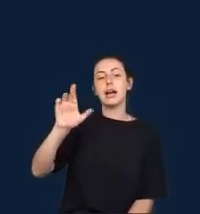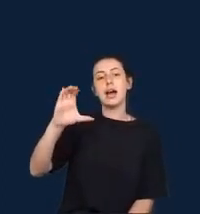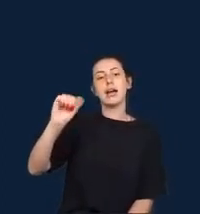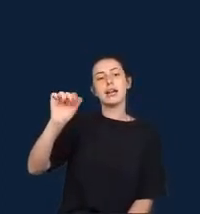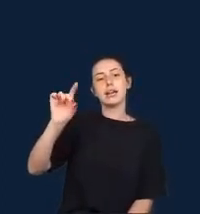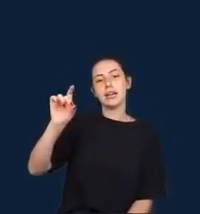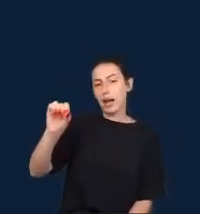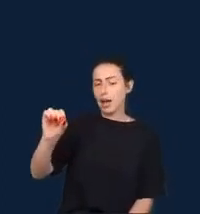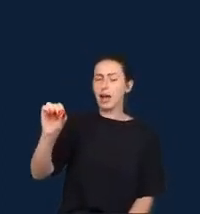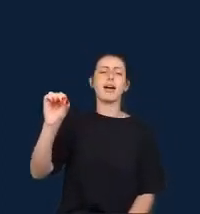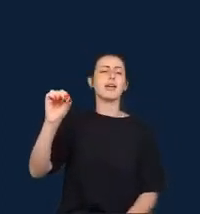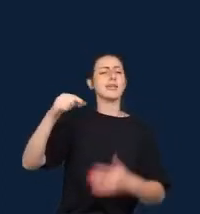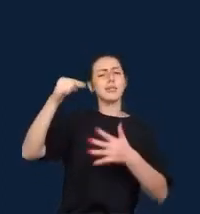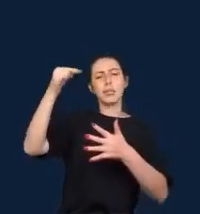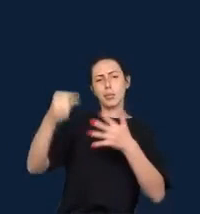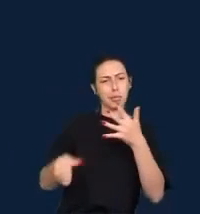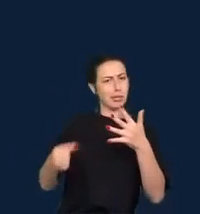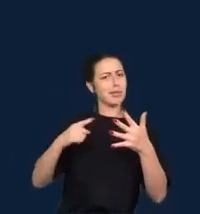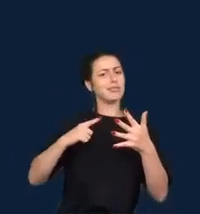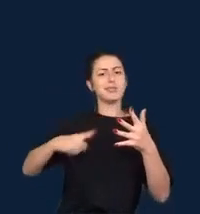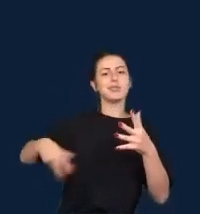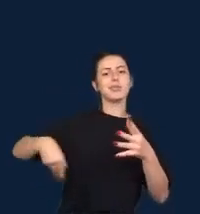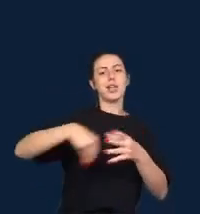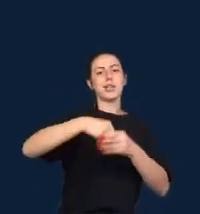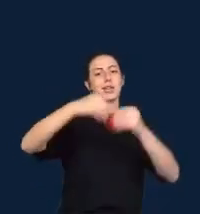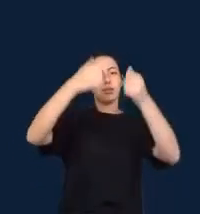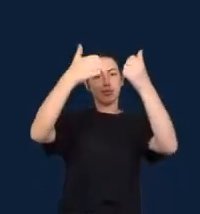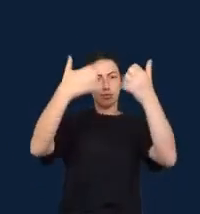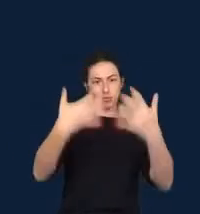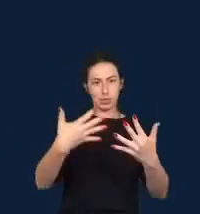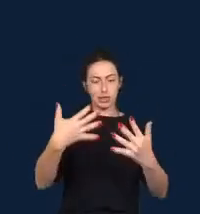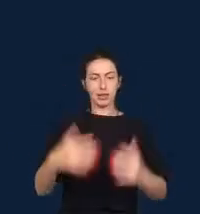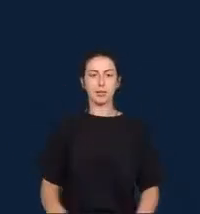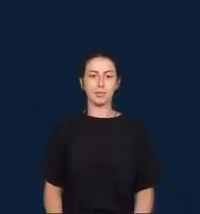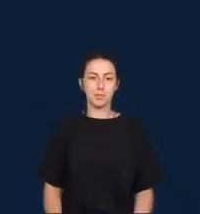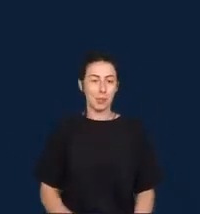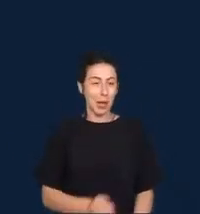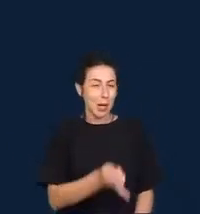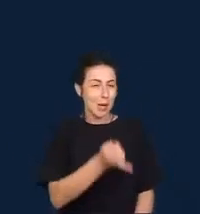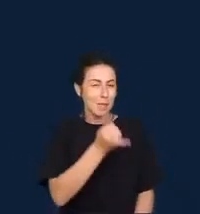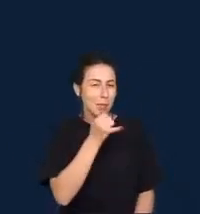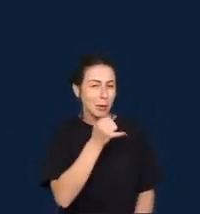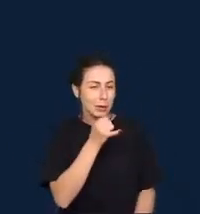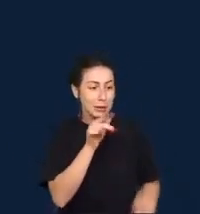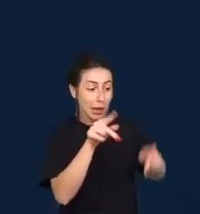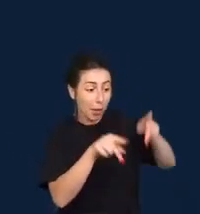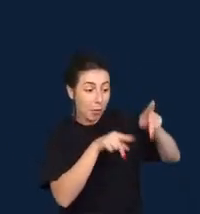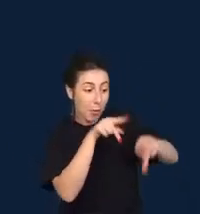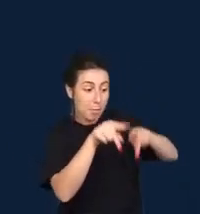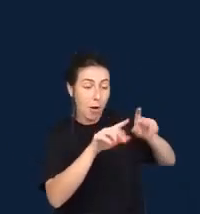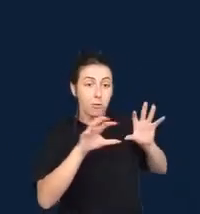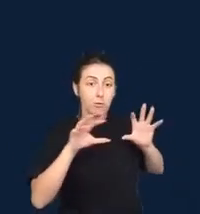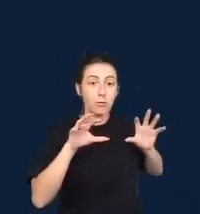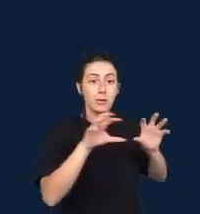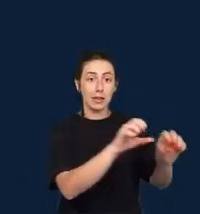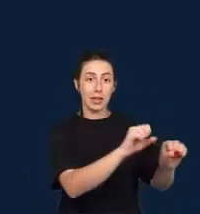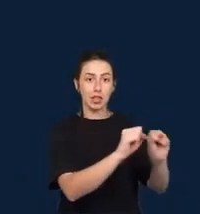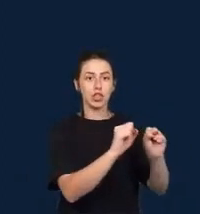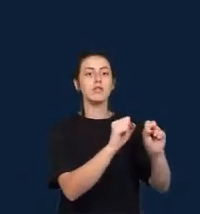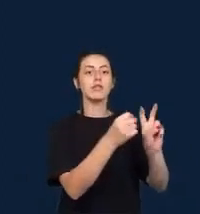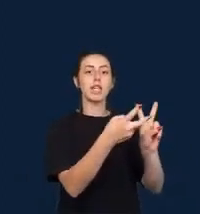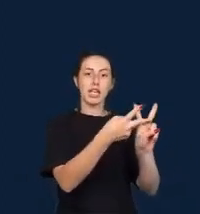Taking the example of indigenous peoples, they discuss how data gathering about these groups